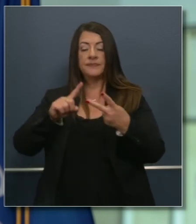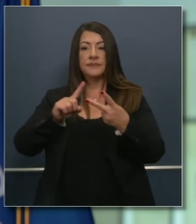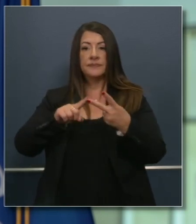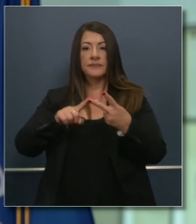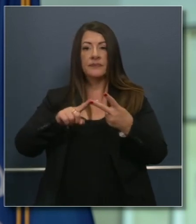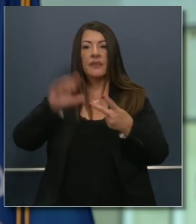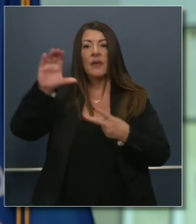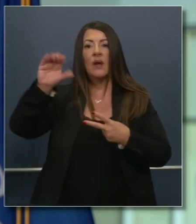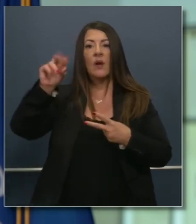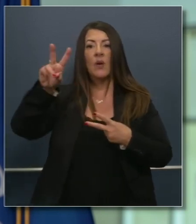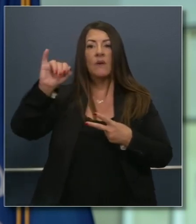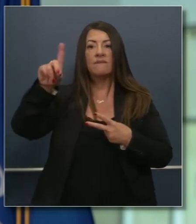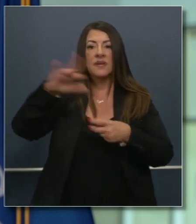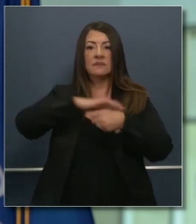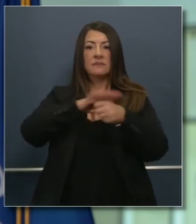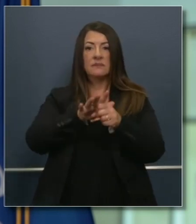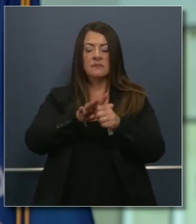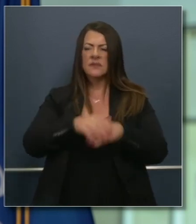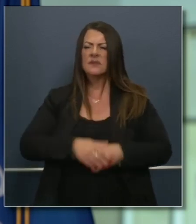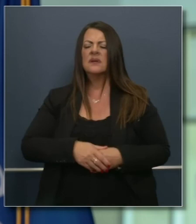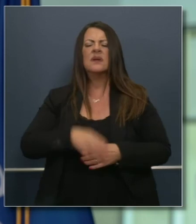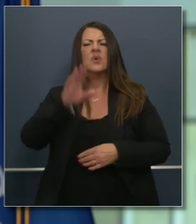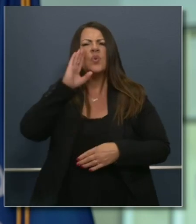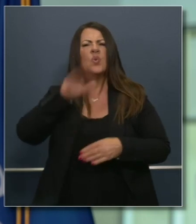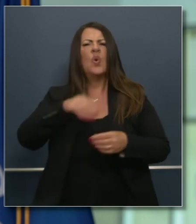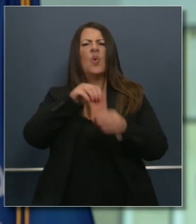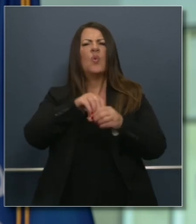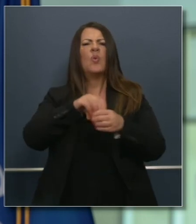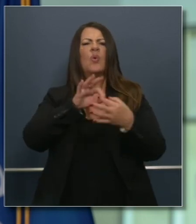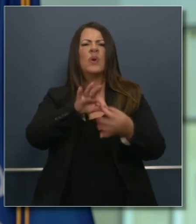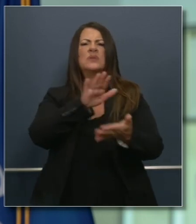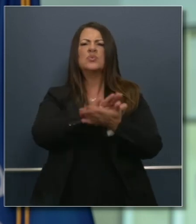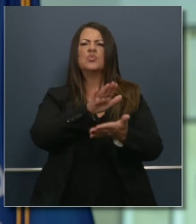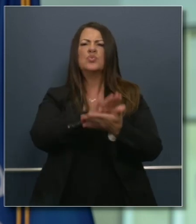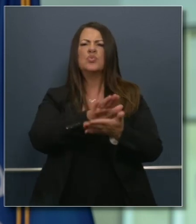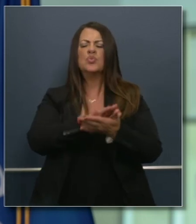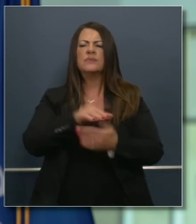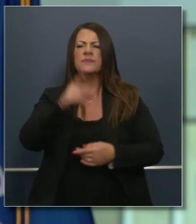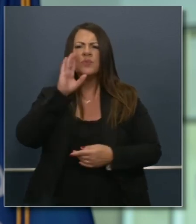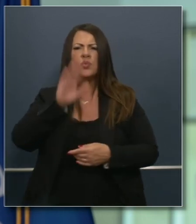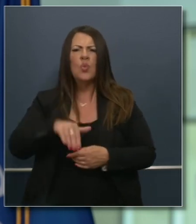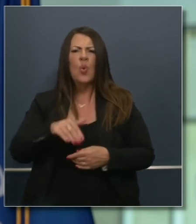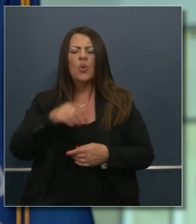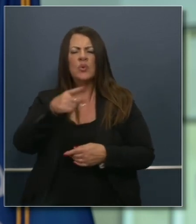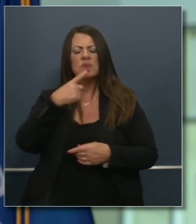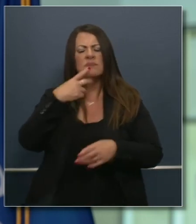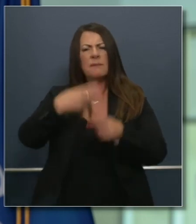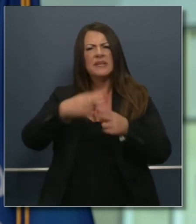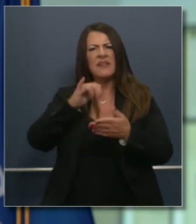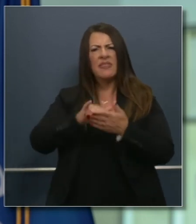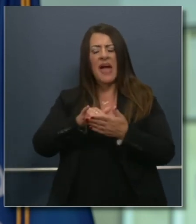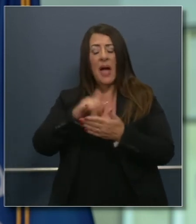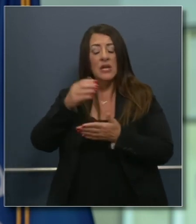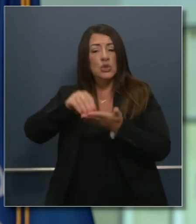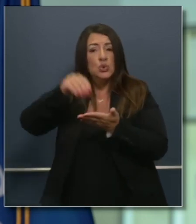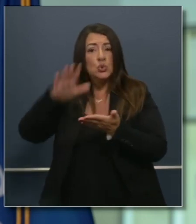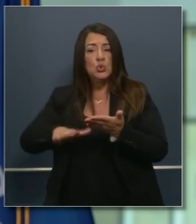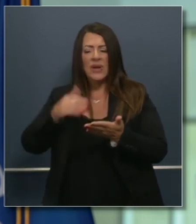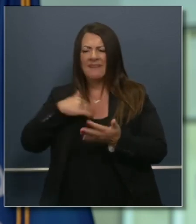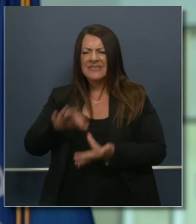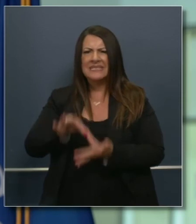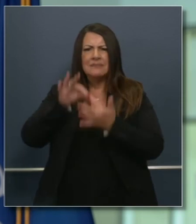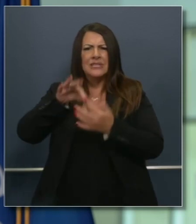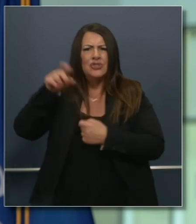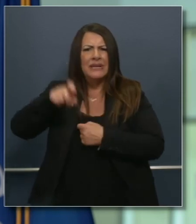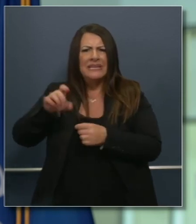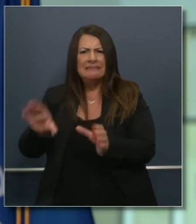is related to what Linda Darling Hammond was talking about. These small groups of students with special needs being able to